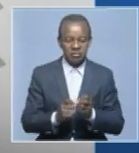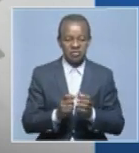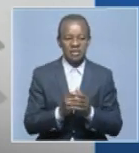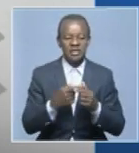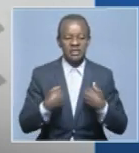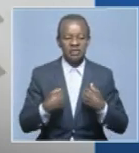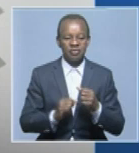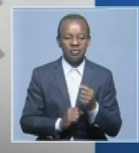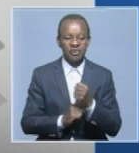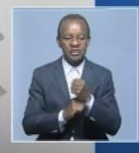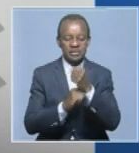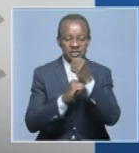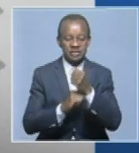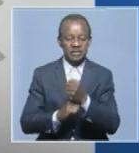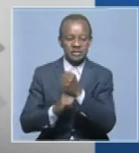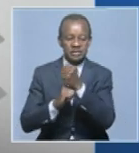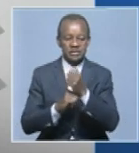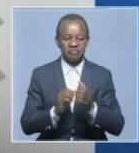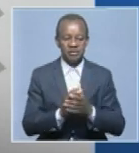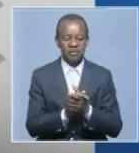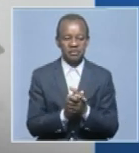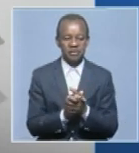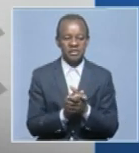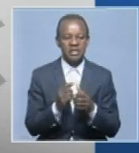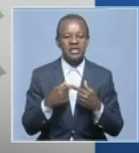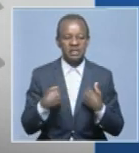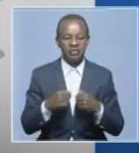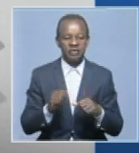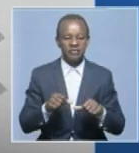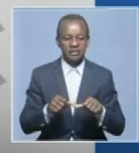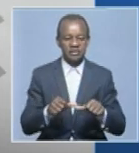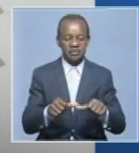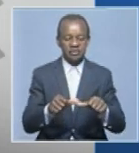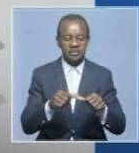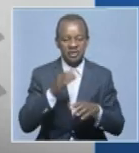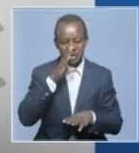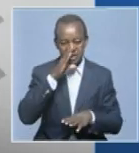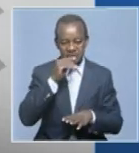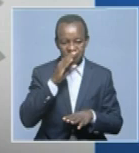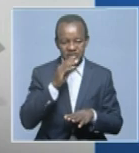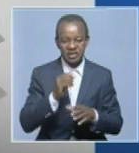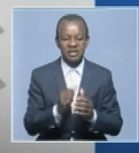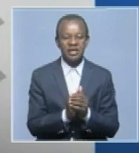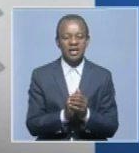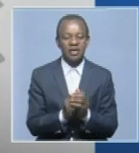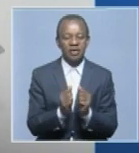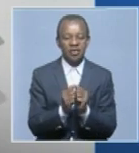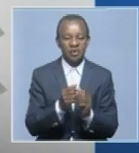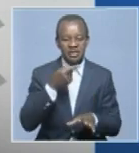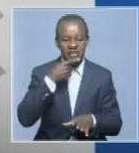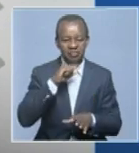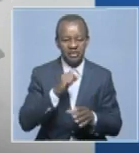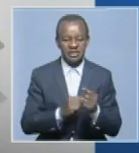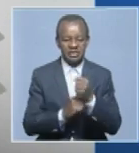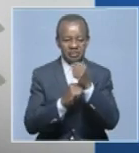lip service, but that we really take it on and, and work with the men and support their willingness. Because it's not all